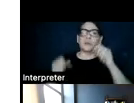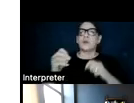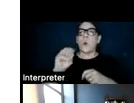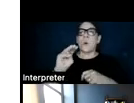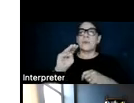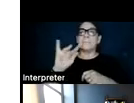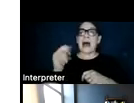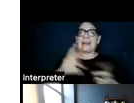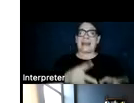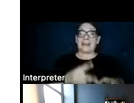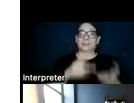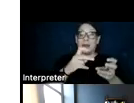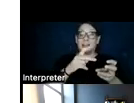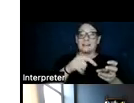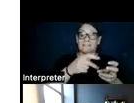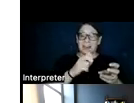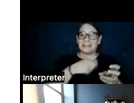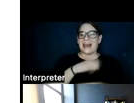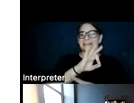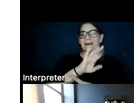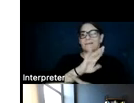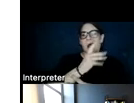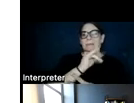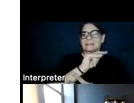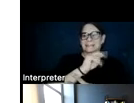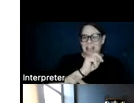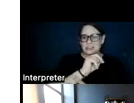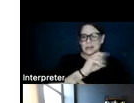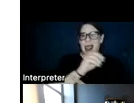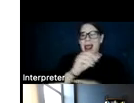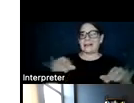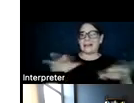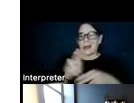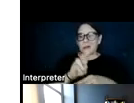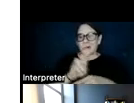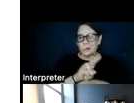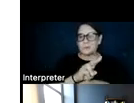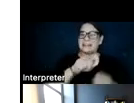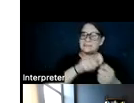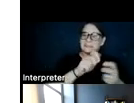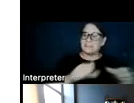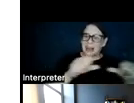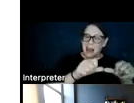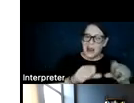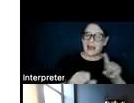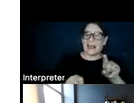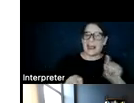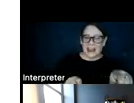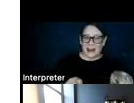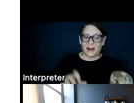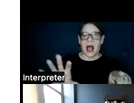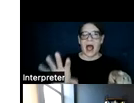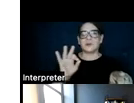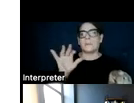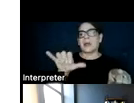phase has fragmentation and land use associated with that. And it's located in a particular area here, schematically chosen